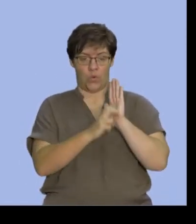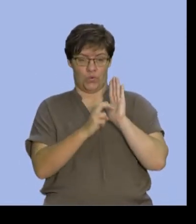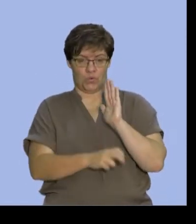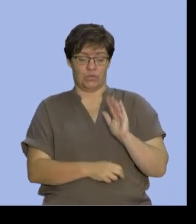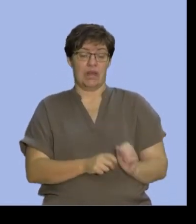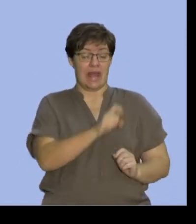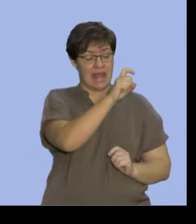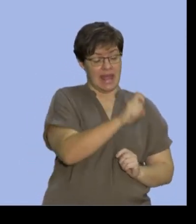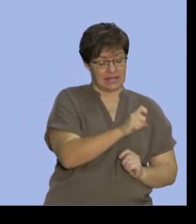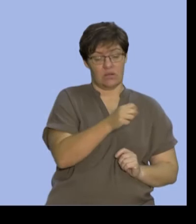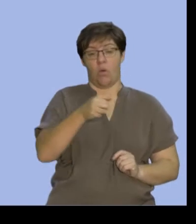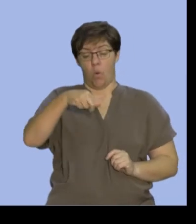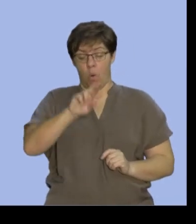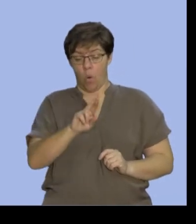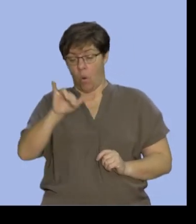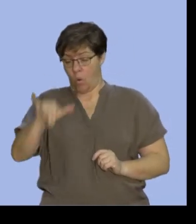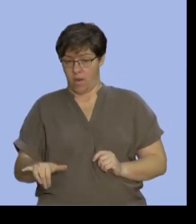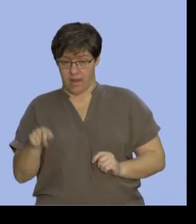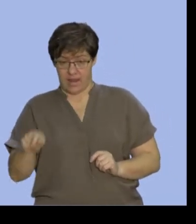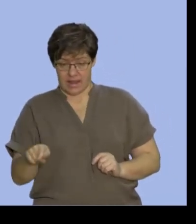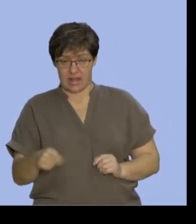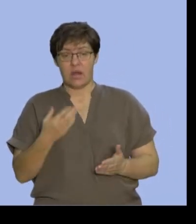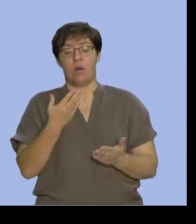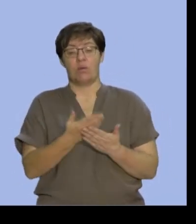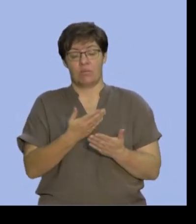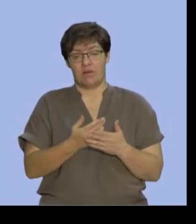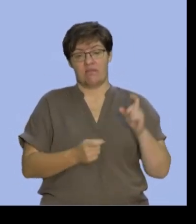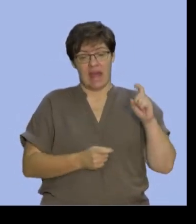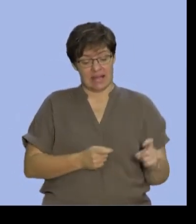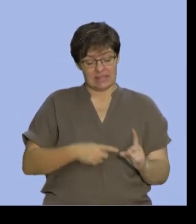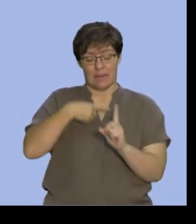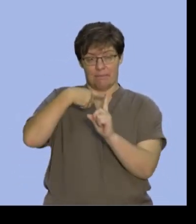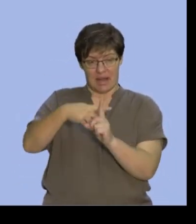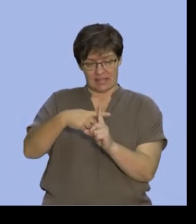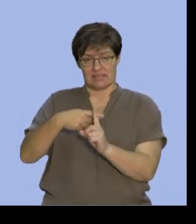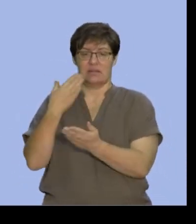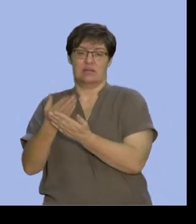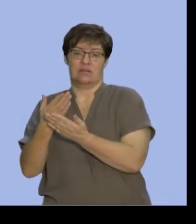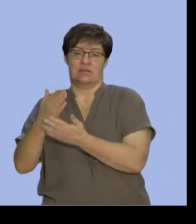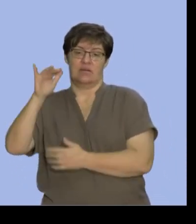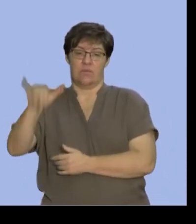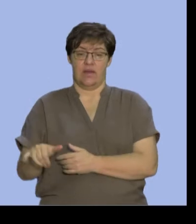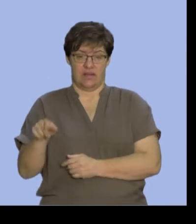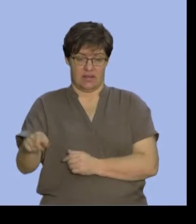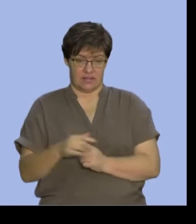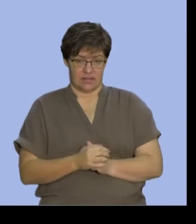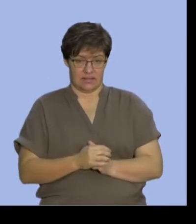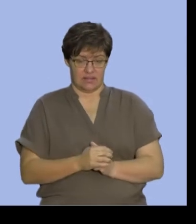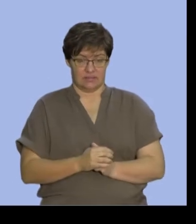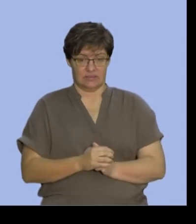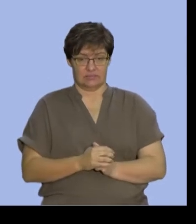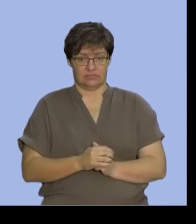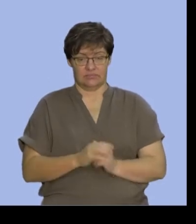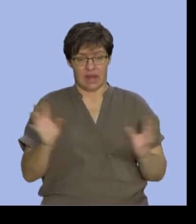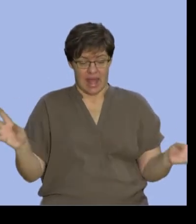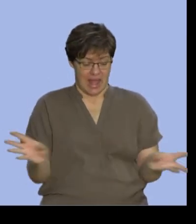or Y is simply the probability of X plus the probability of Y. So, it's the